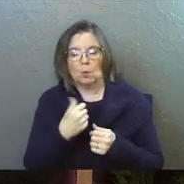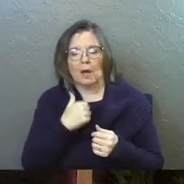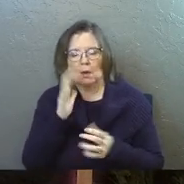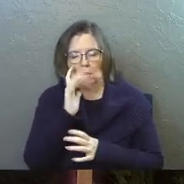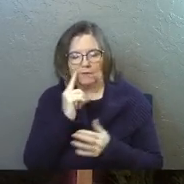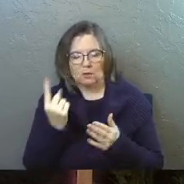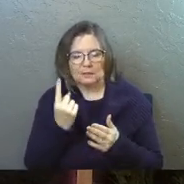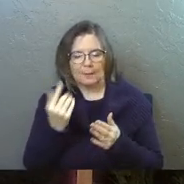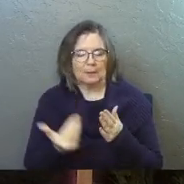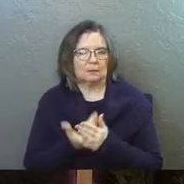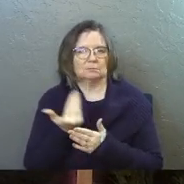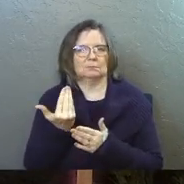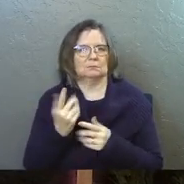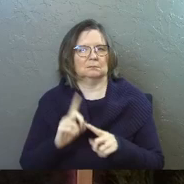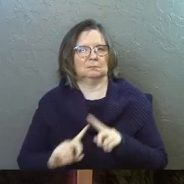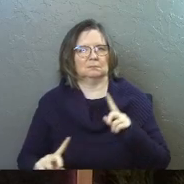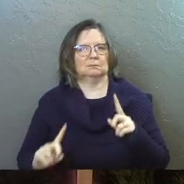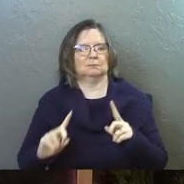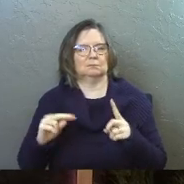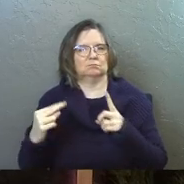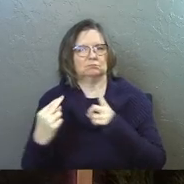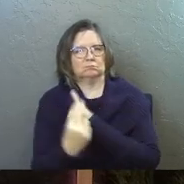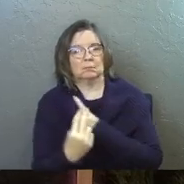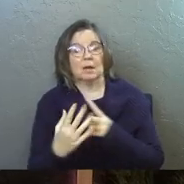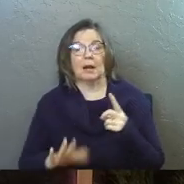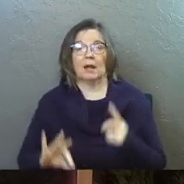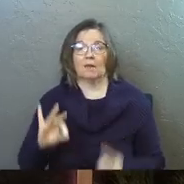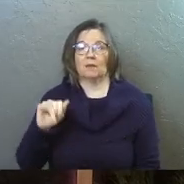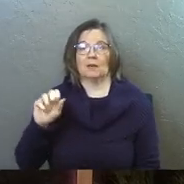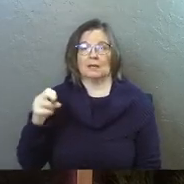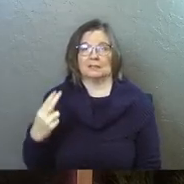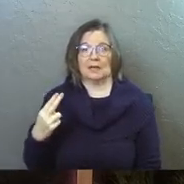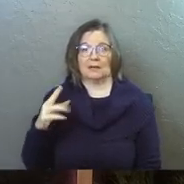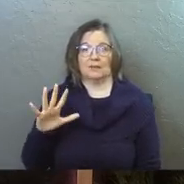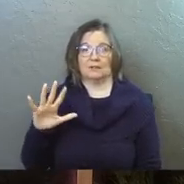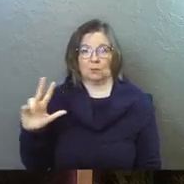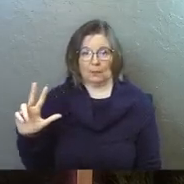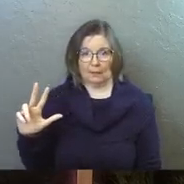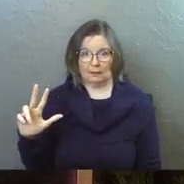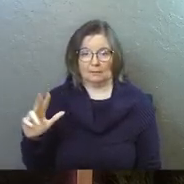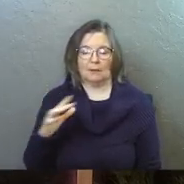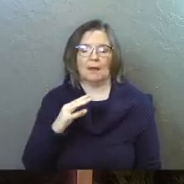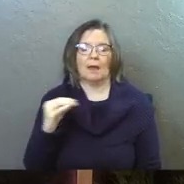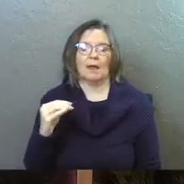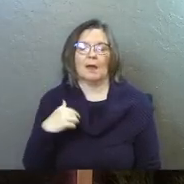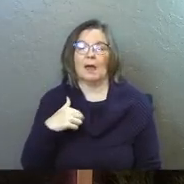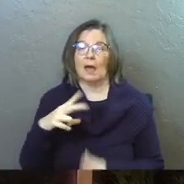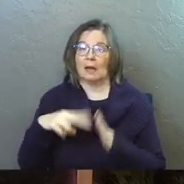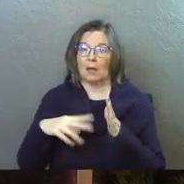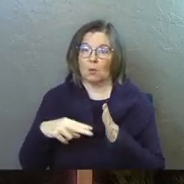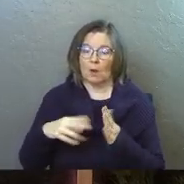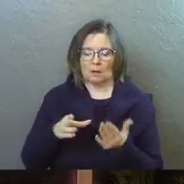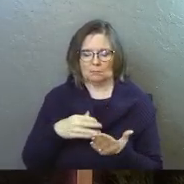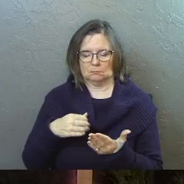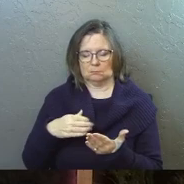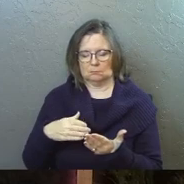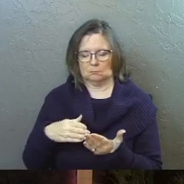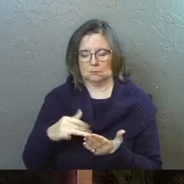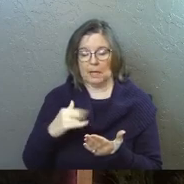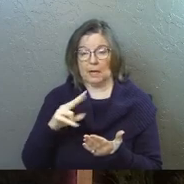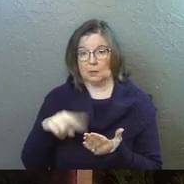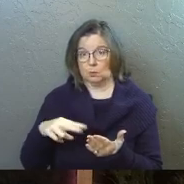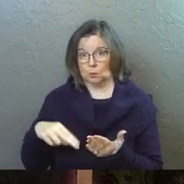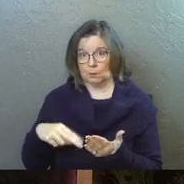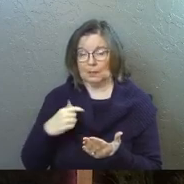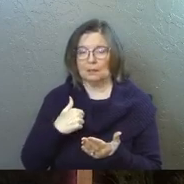was looking for something and, and, um, I found Isaiah 53 and I read through it and, and